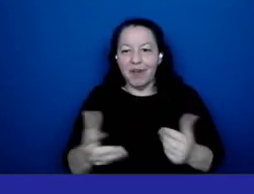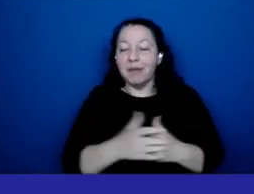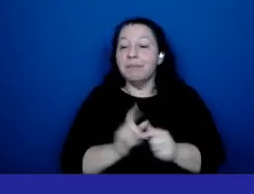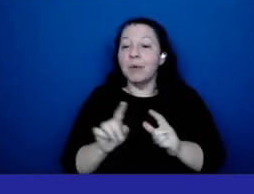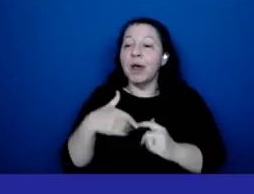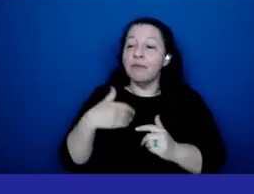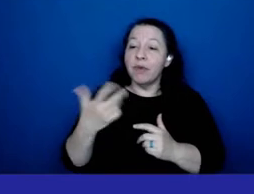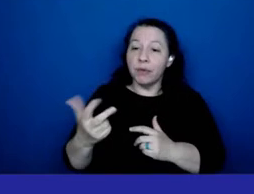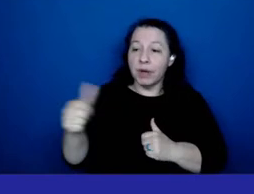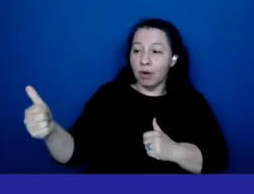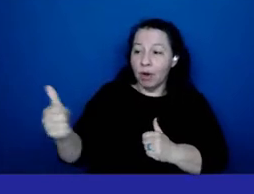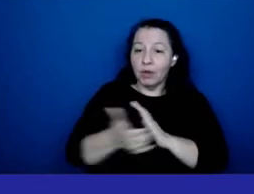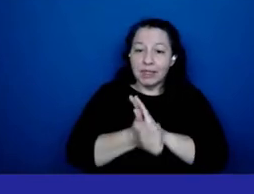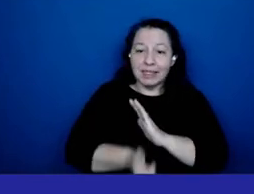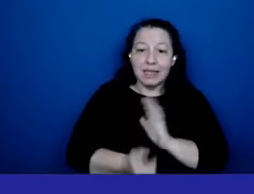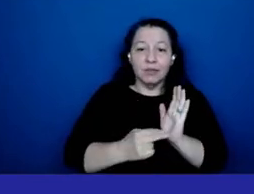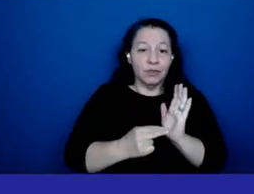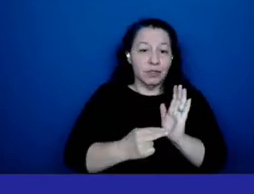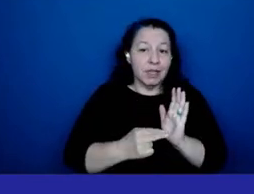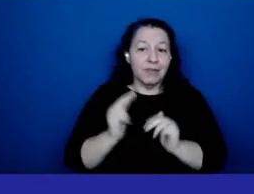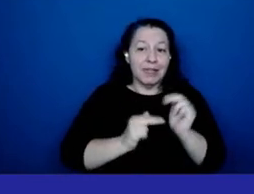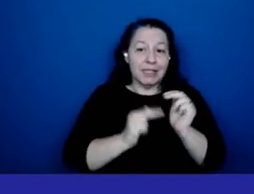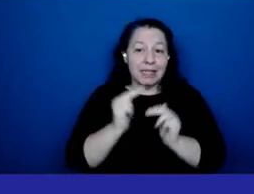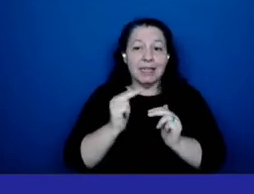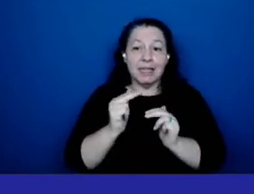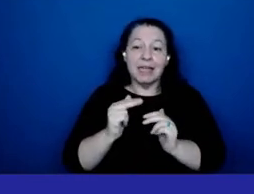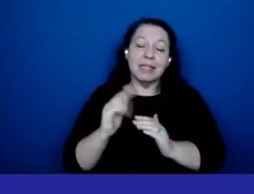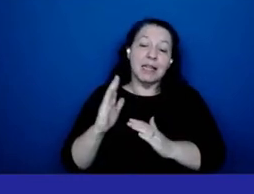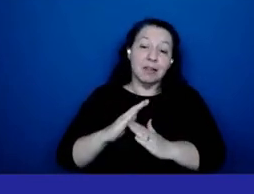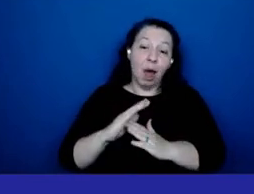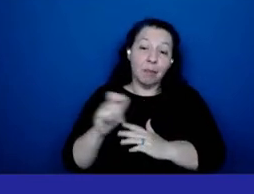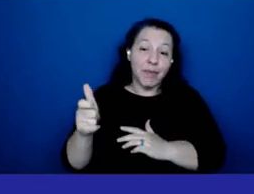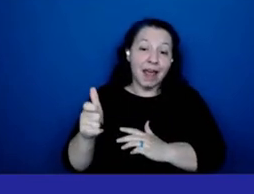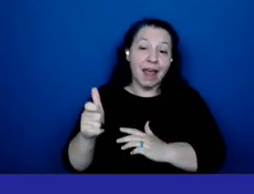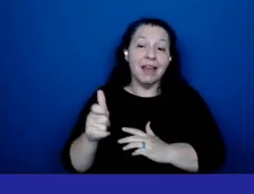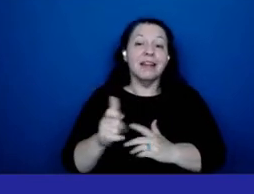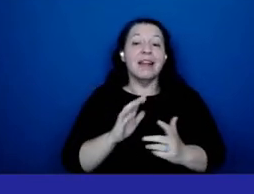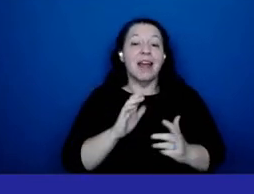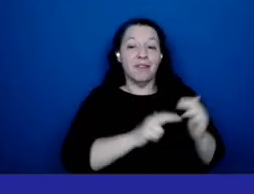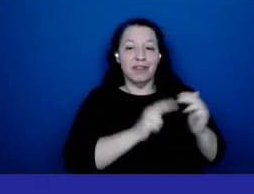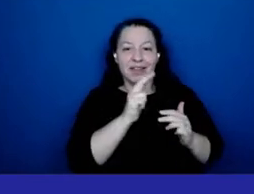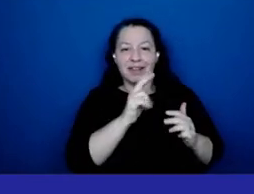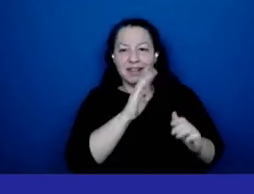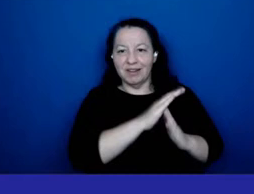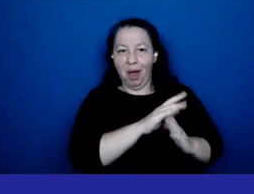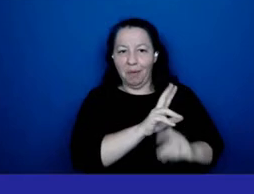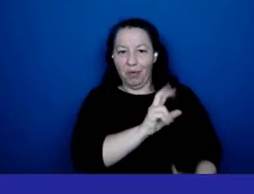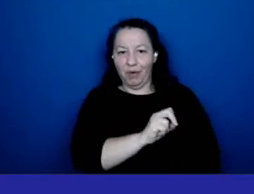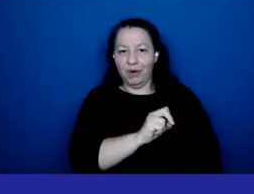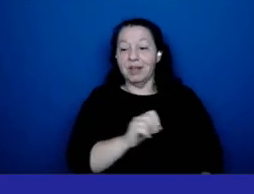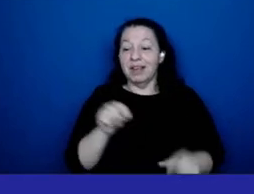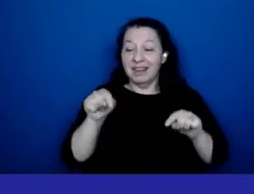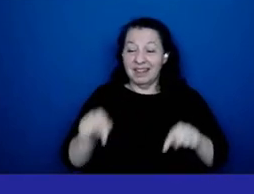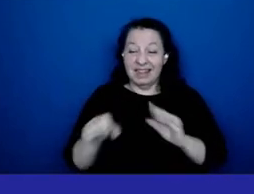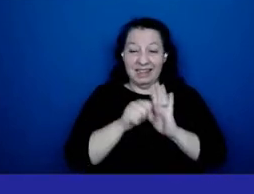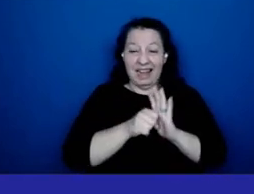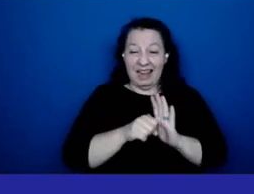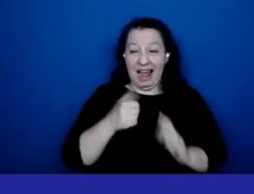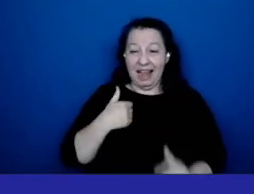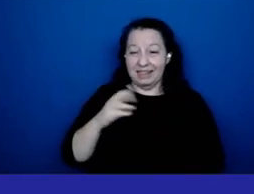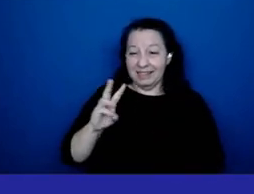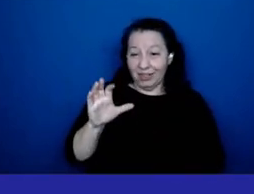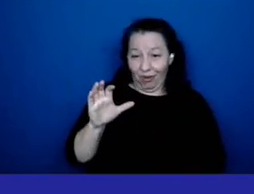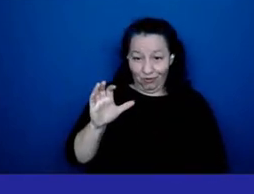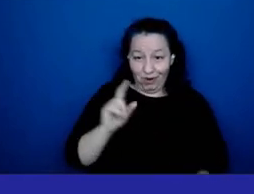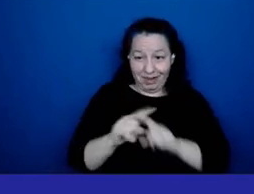ranked in the top 10 and the fifth was ranked in the top 30. this is a state with 600 nursing homes so